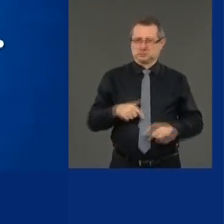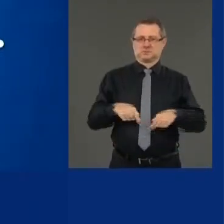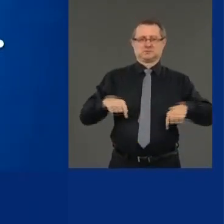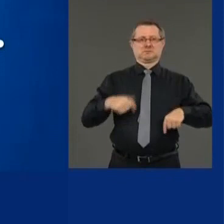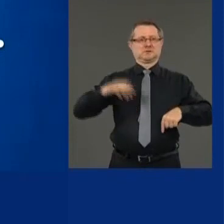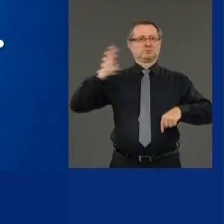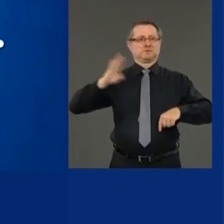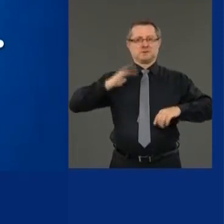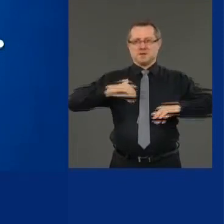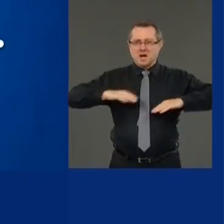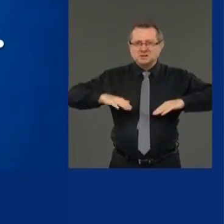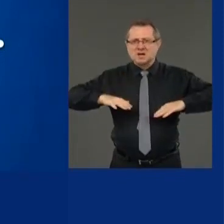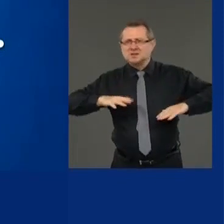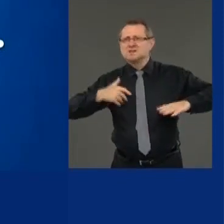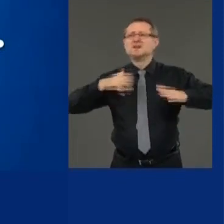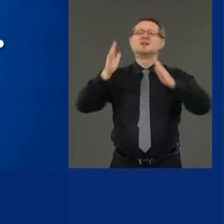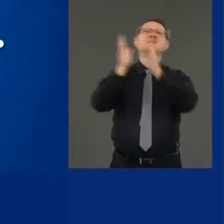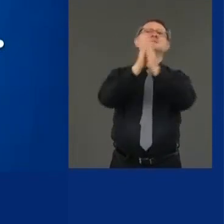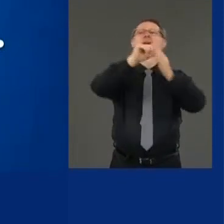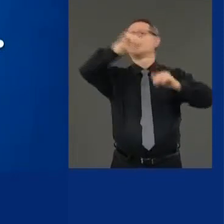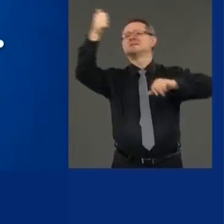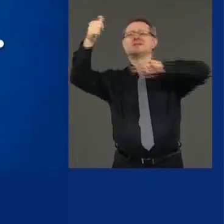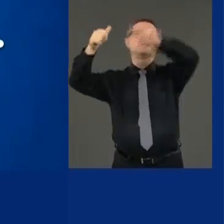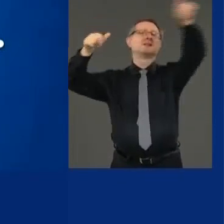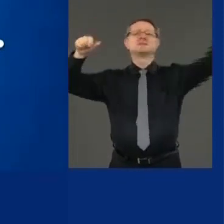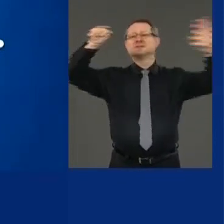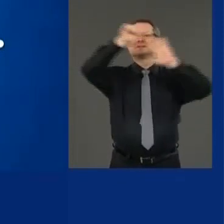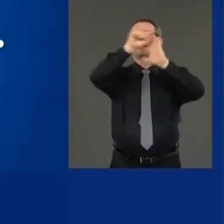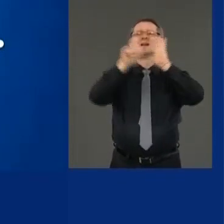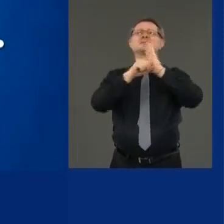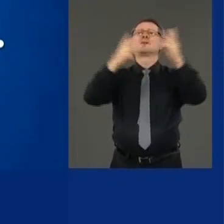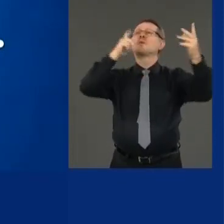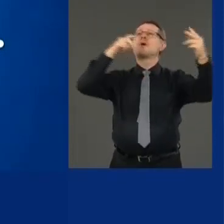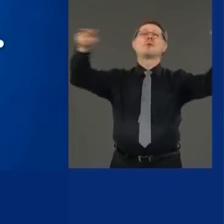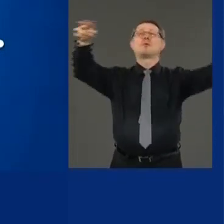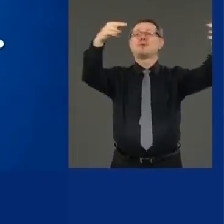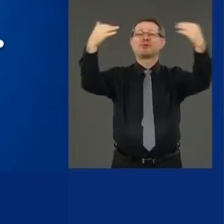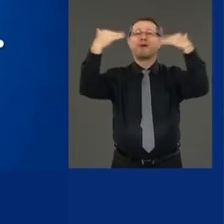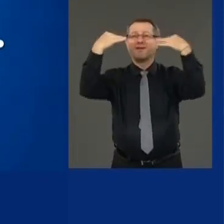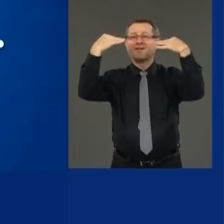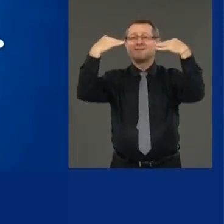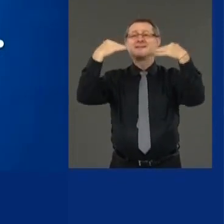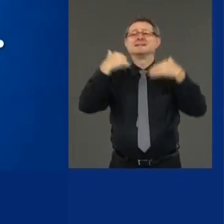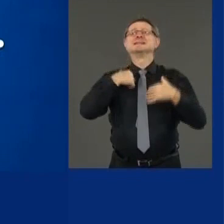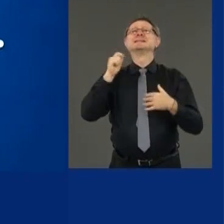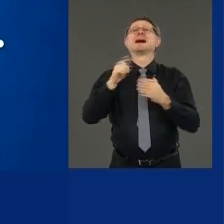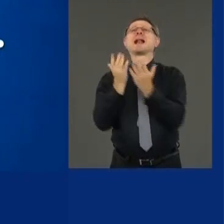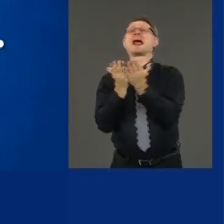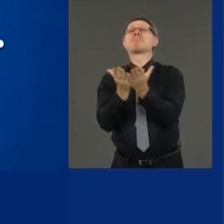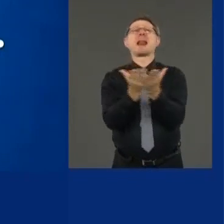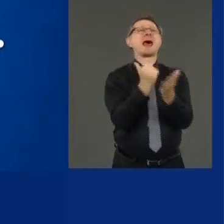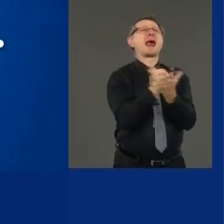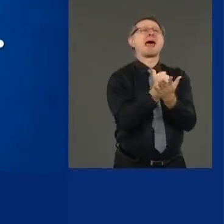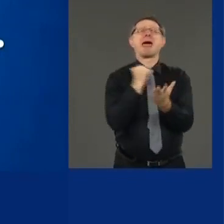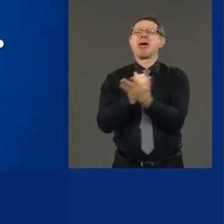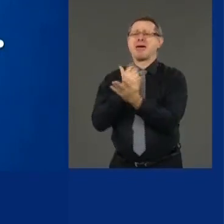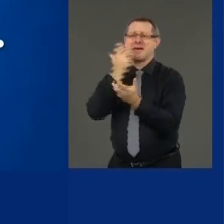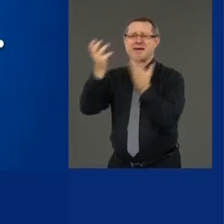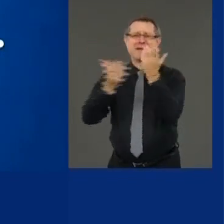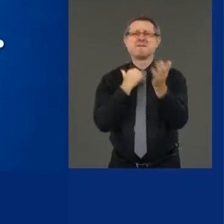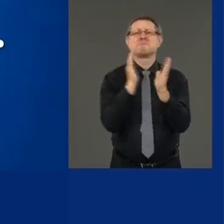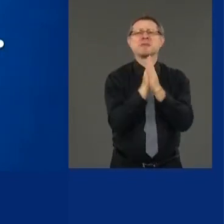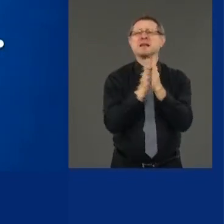the people across this country who watch the briefings, we need help. I said, please help us.